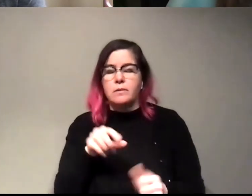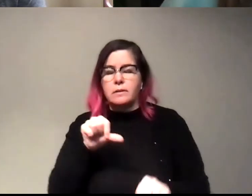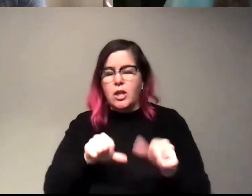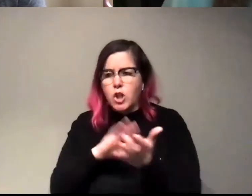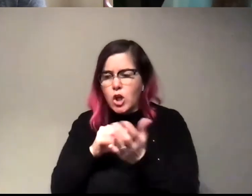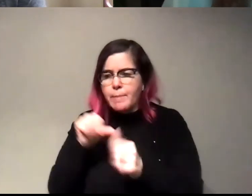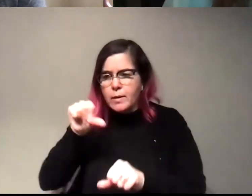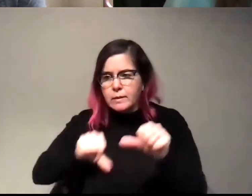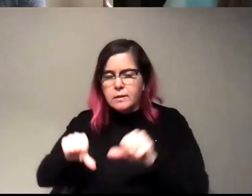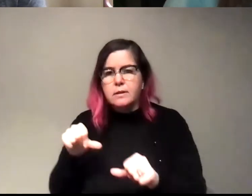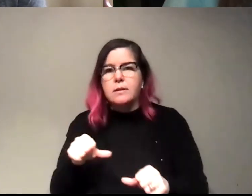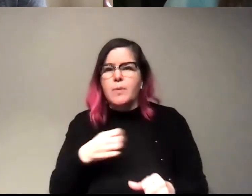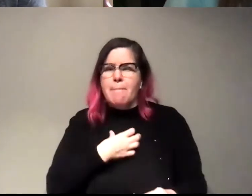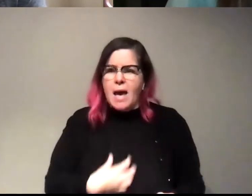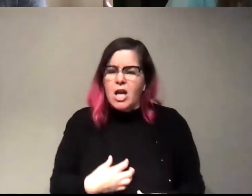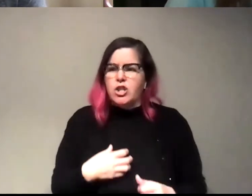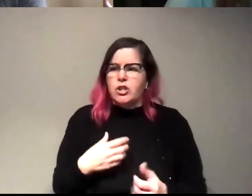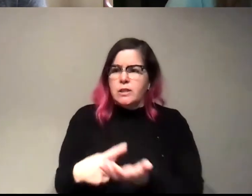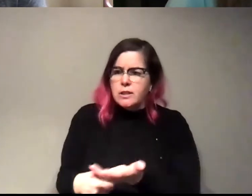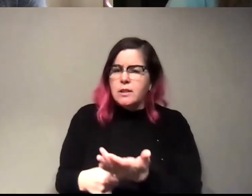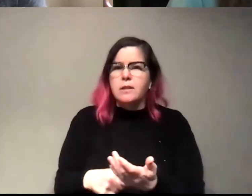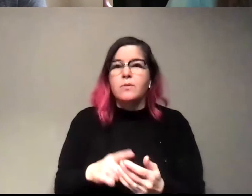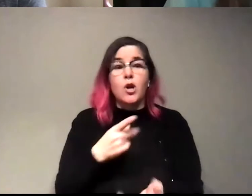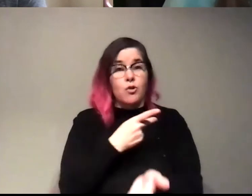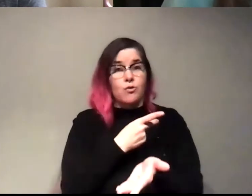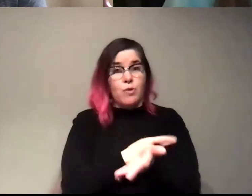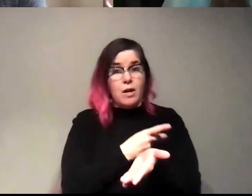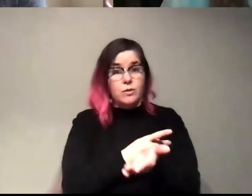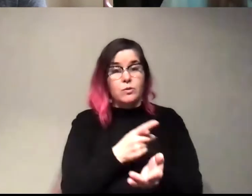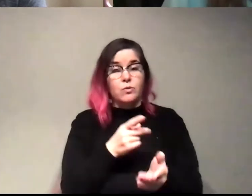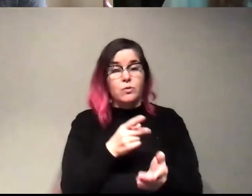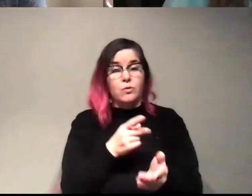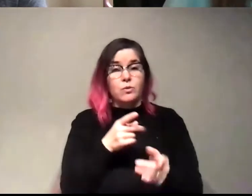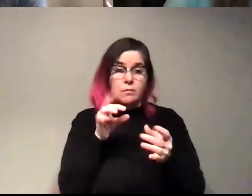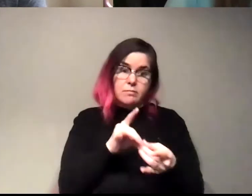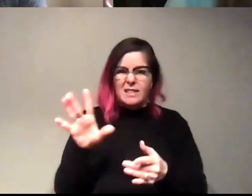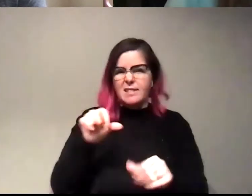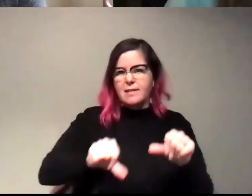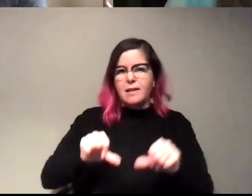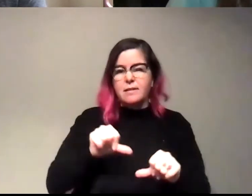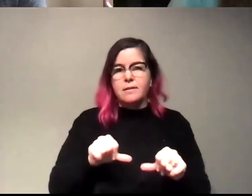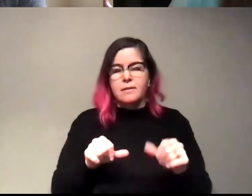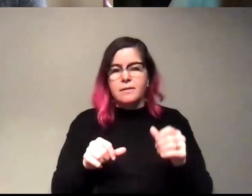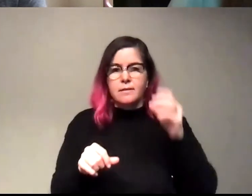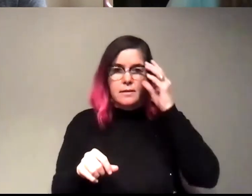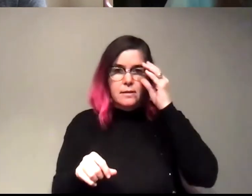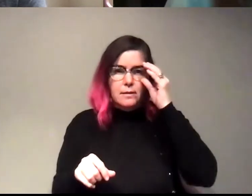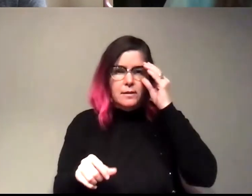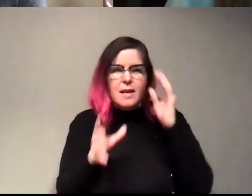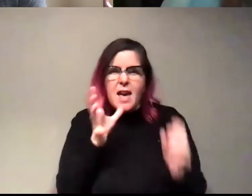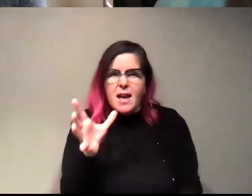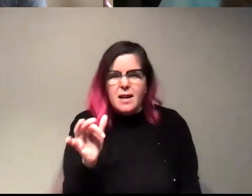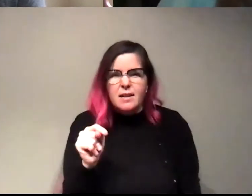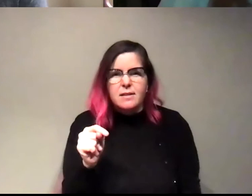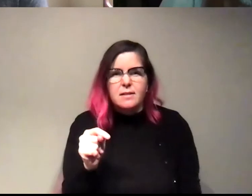so much, and he's so passionate about it, but he went to graduate school for the type of science that he really likes and hated it. He just hated